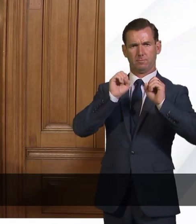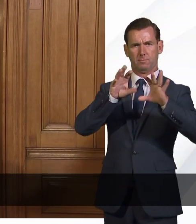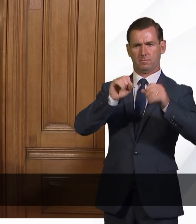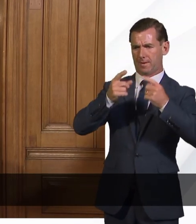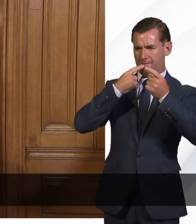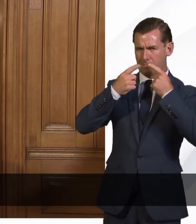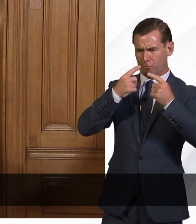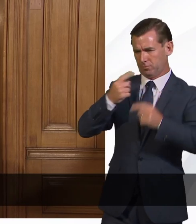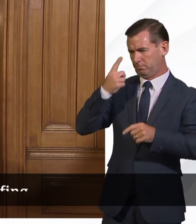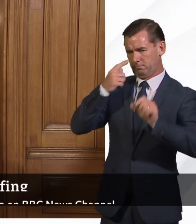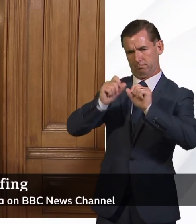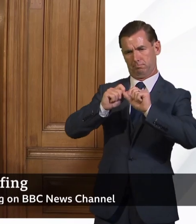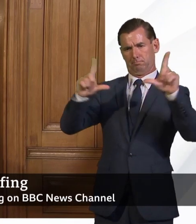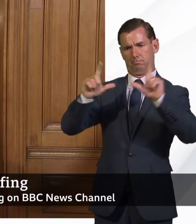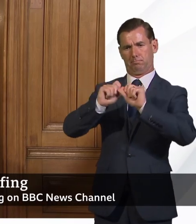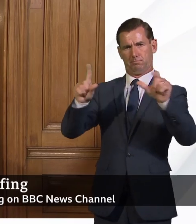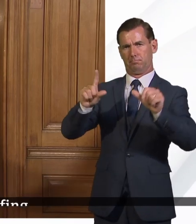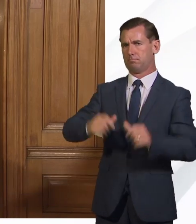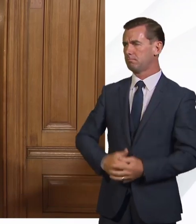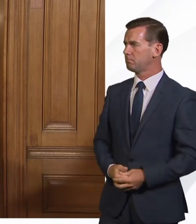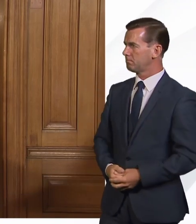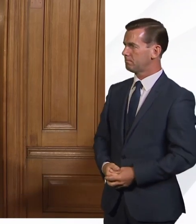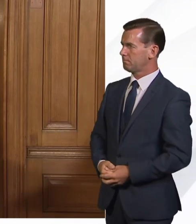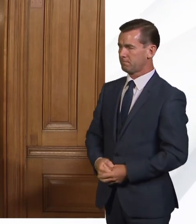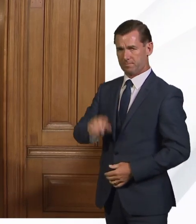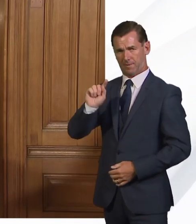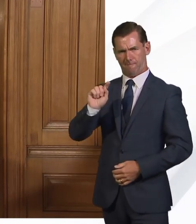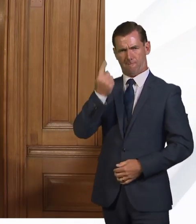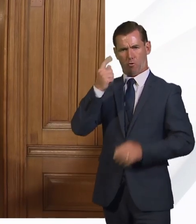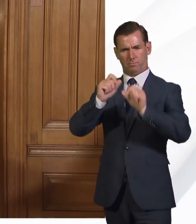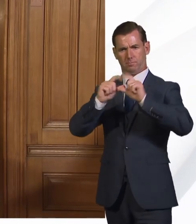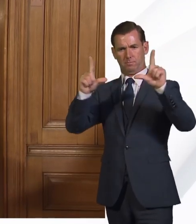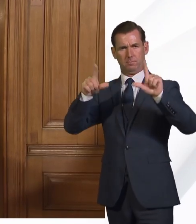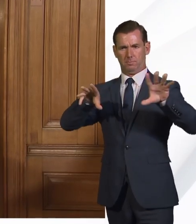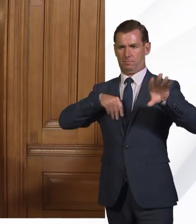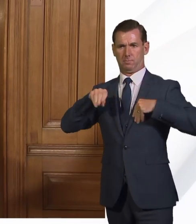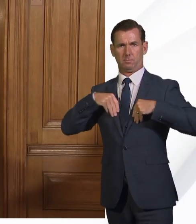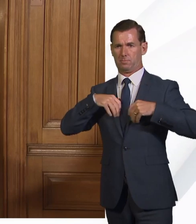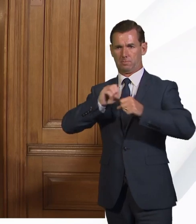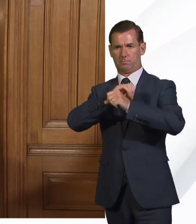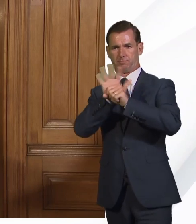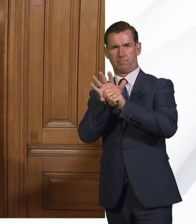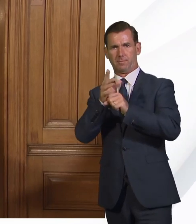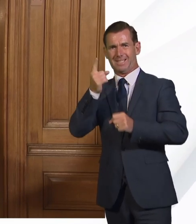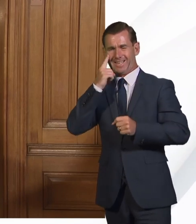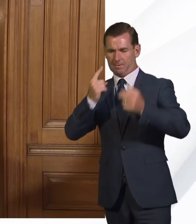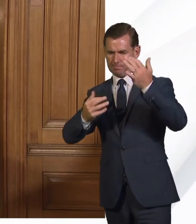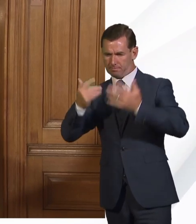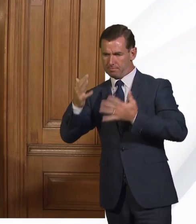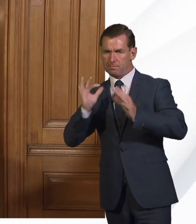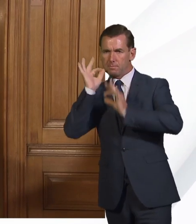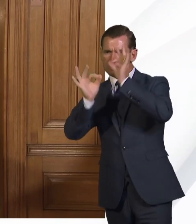On the first slide here, we can see the latest information on infections, results from the ONS infection survey